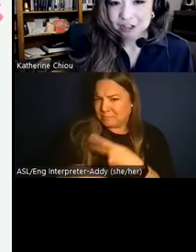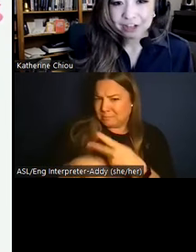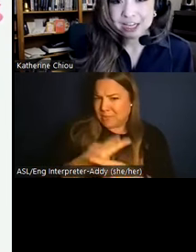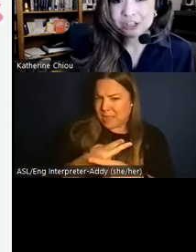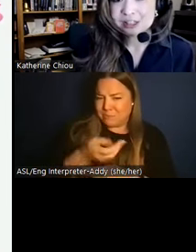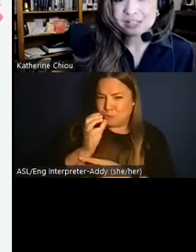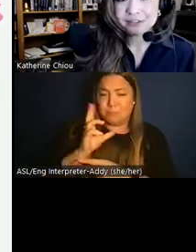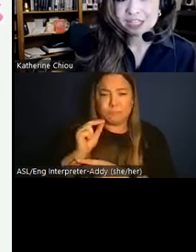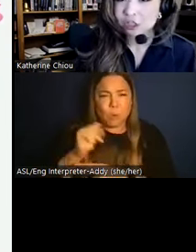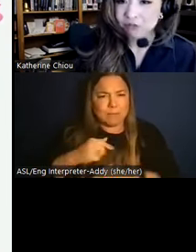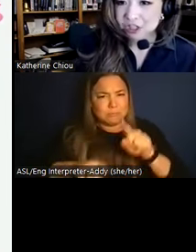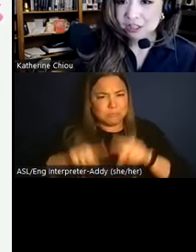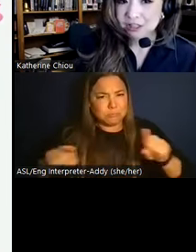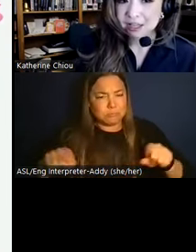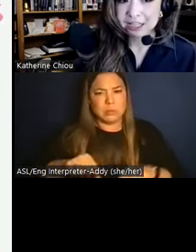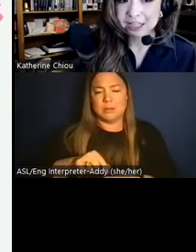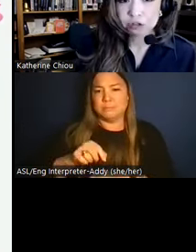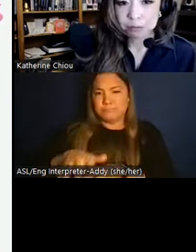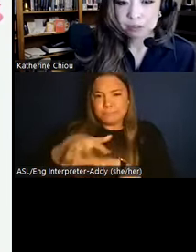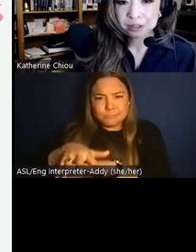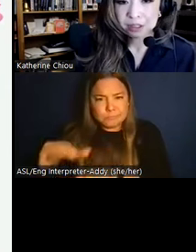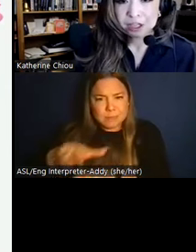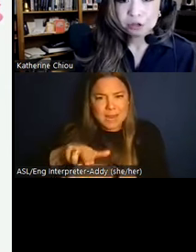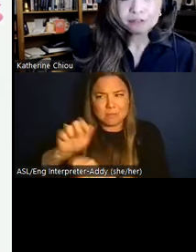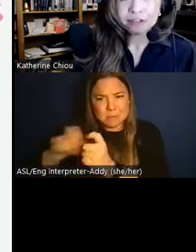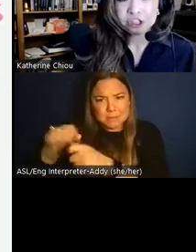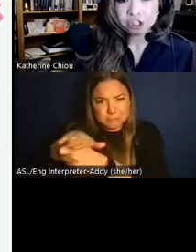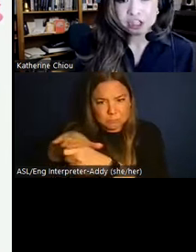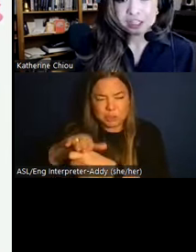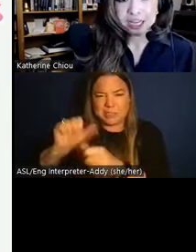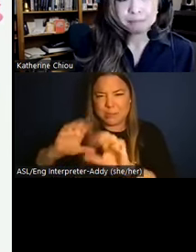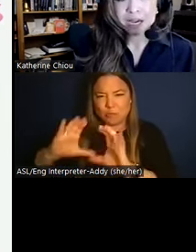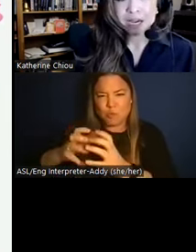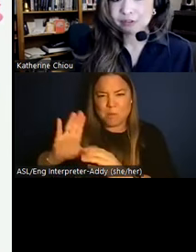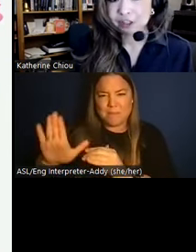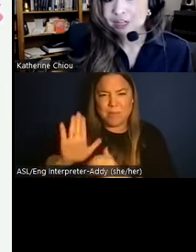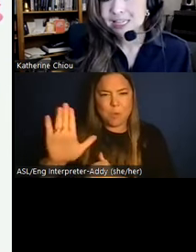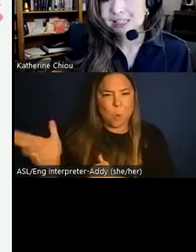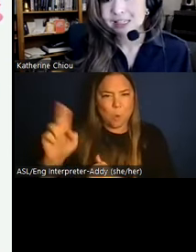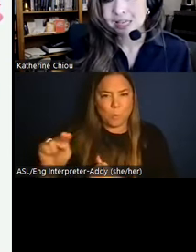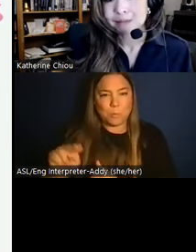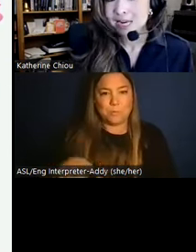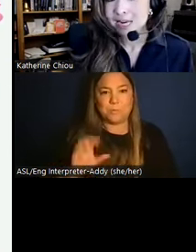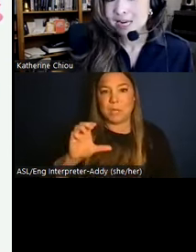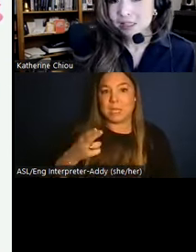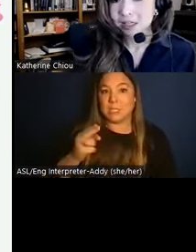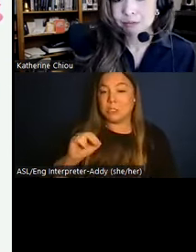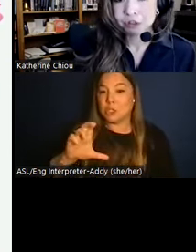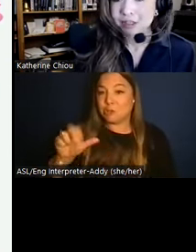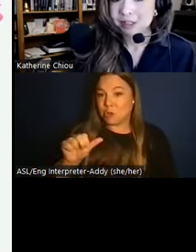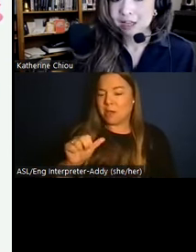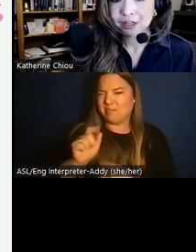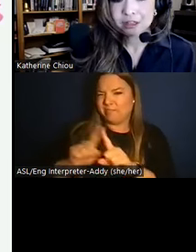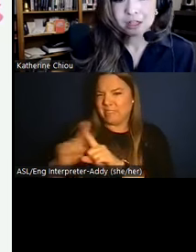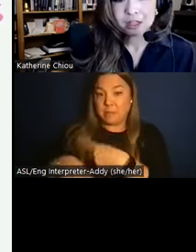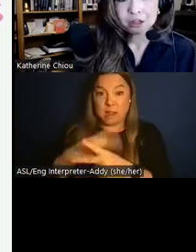today there are variations native to each region and each group. You can find chicha today made with different ingredients like manioc, which